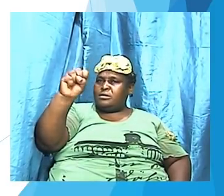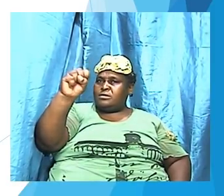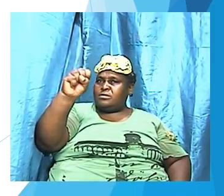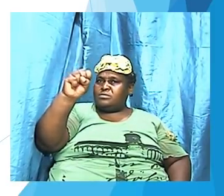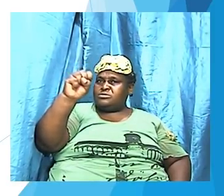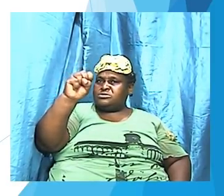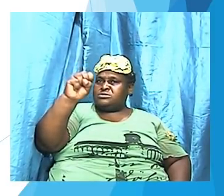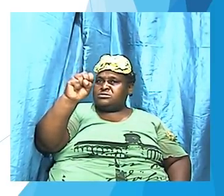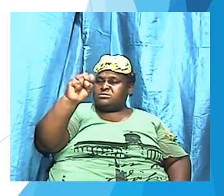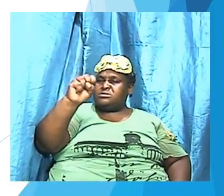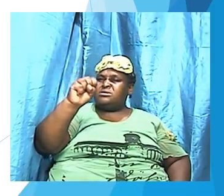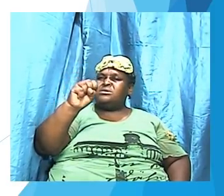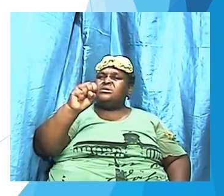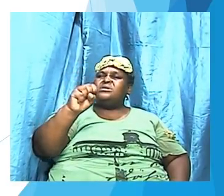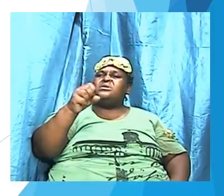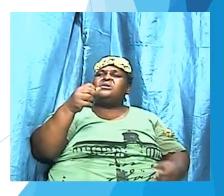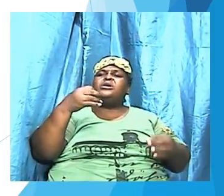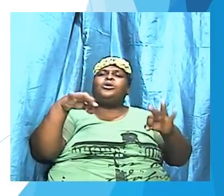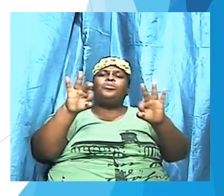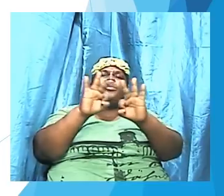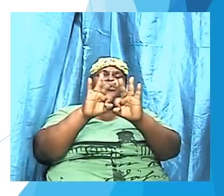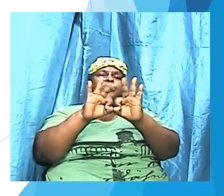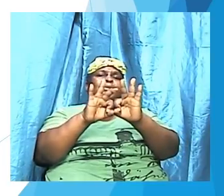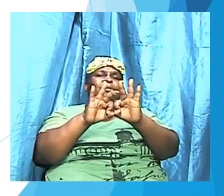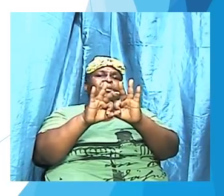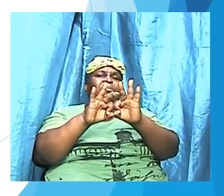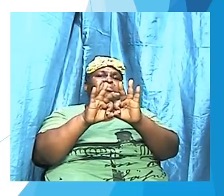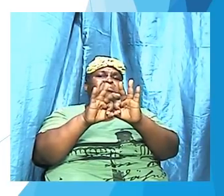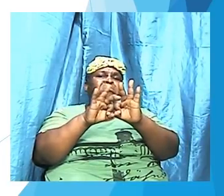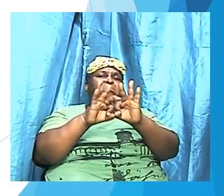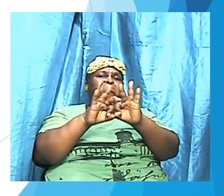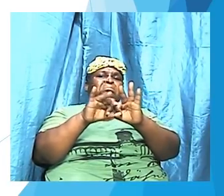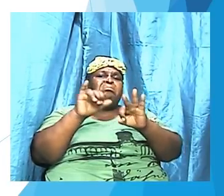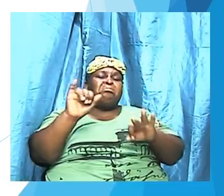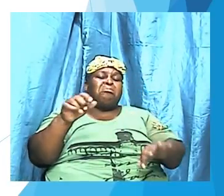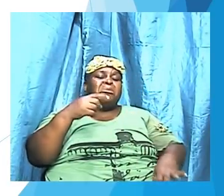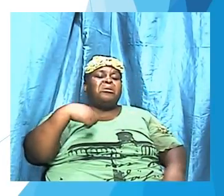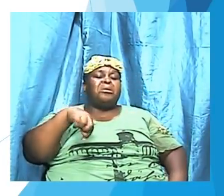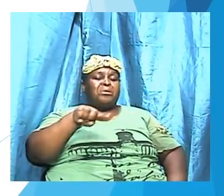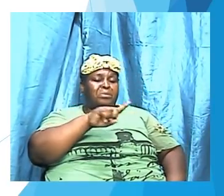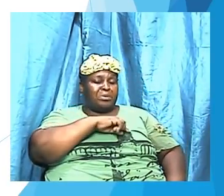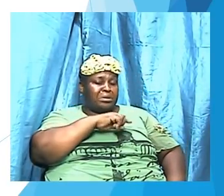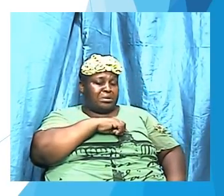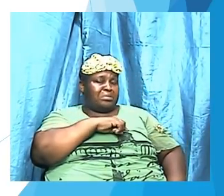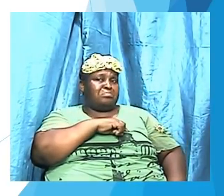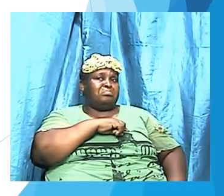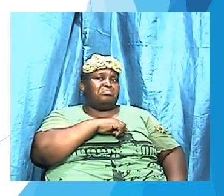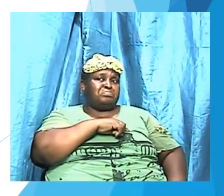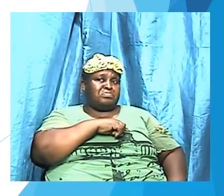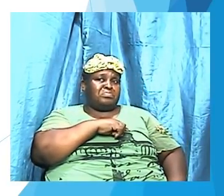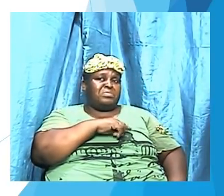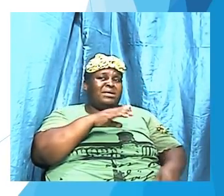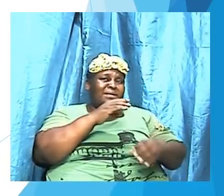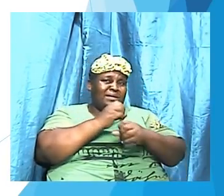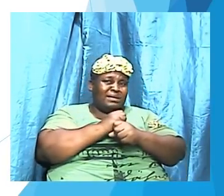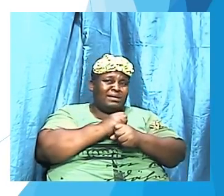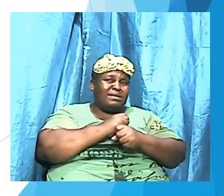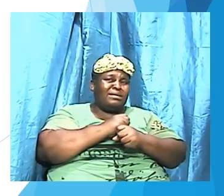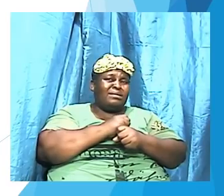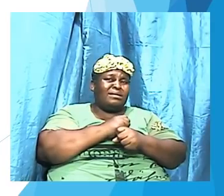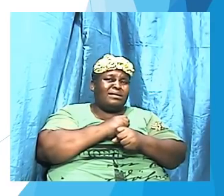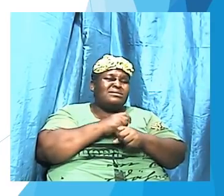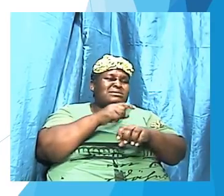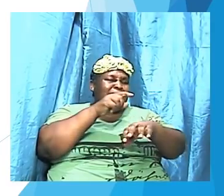It is important that we take a little bit of